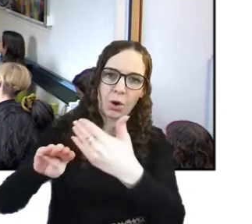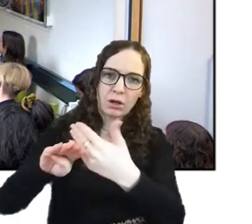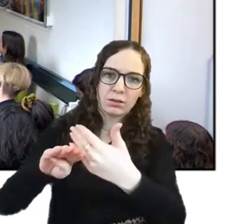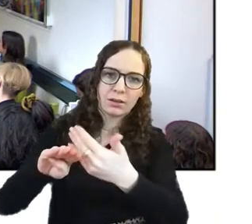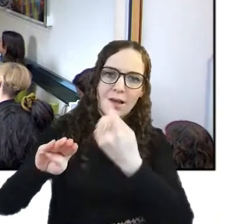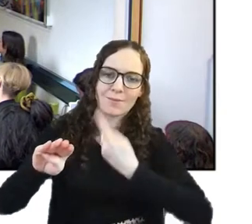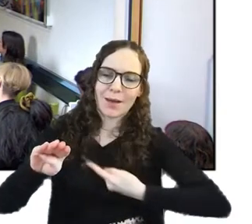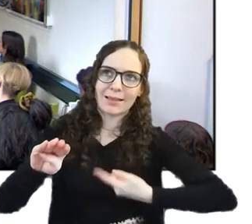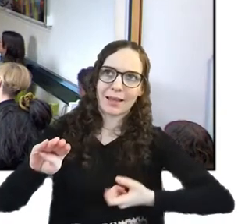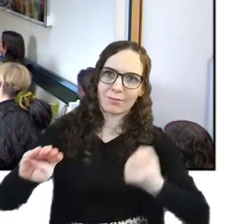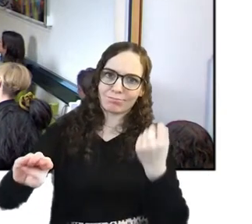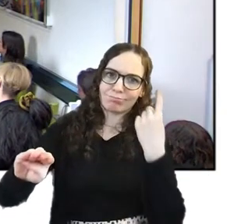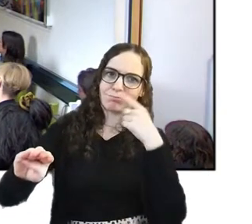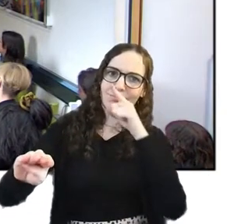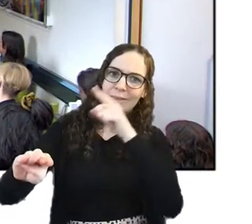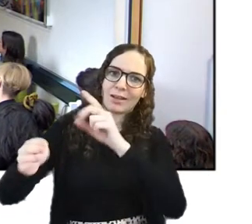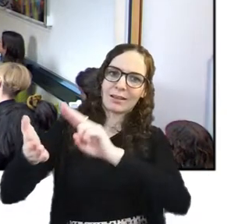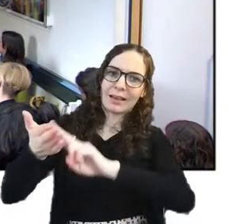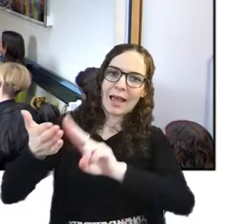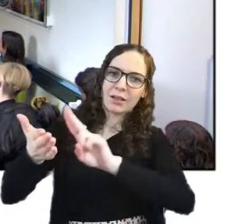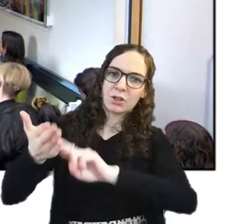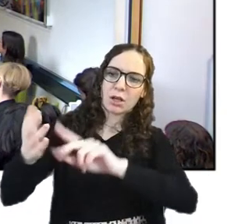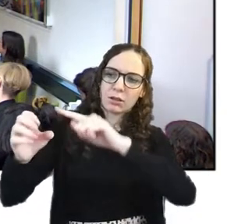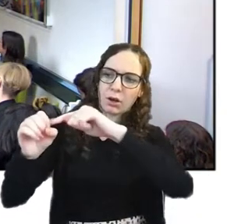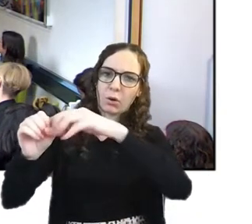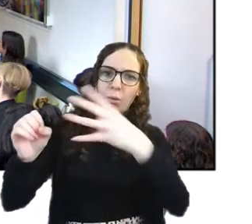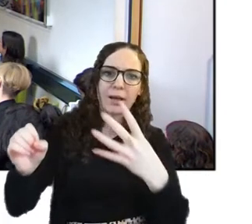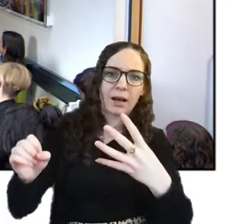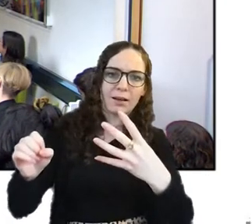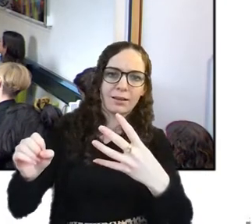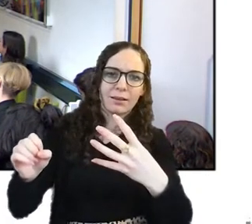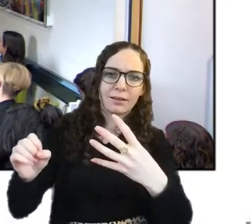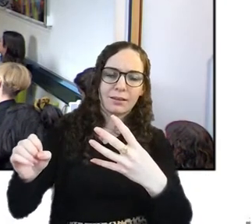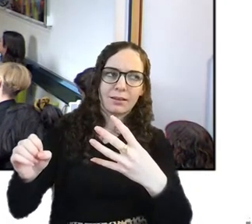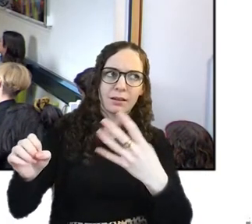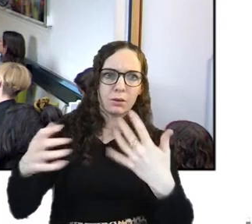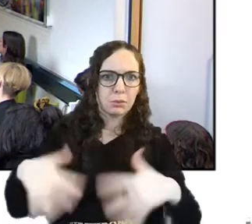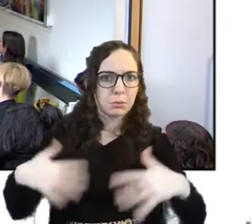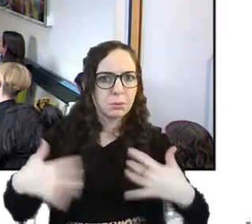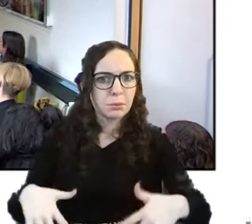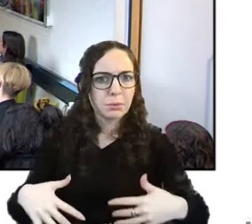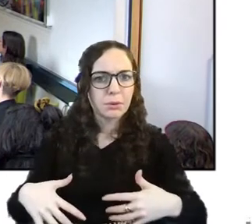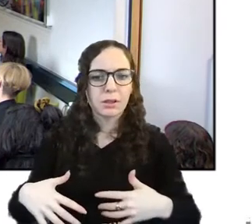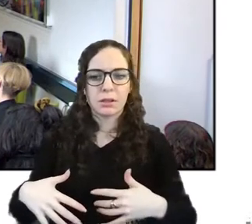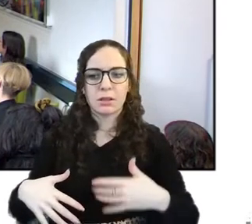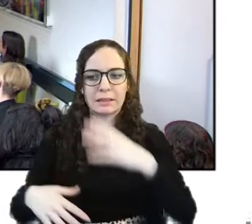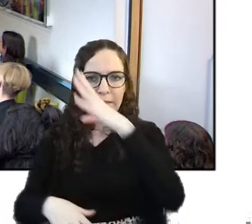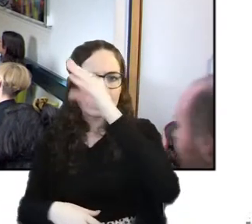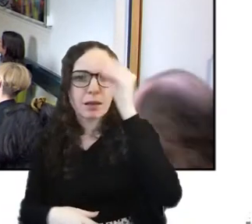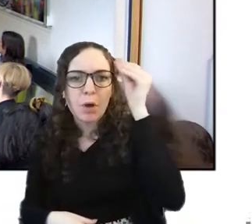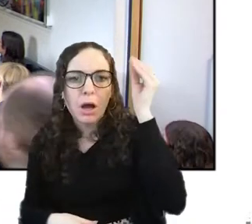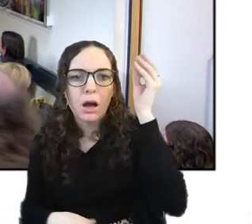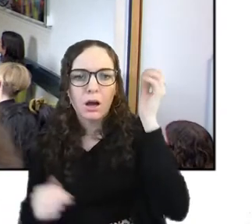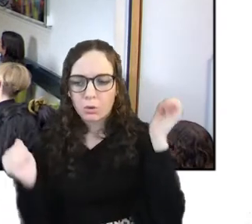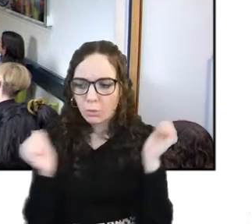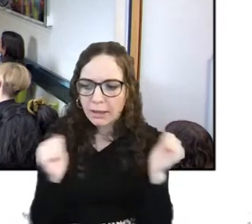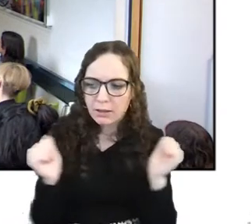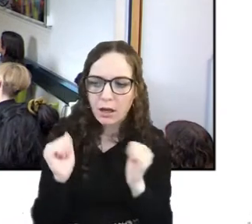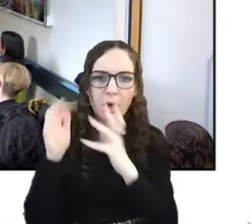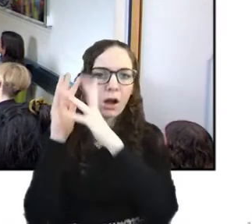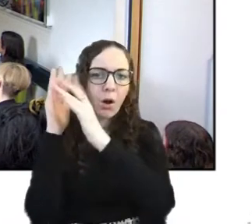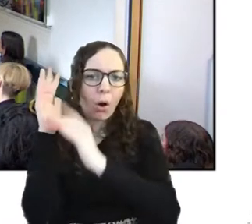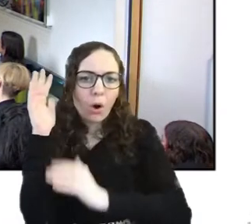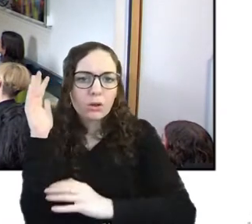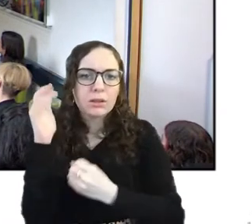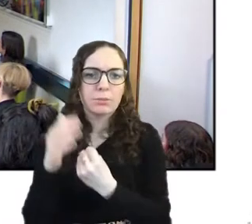which i've never thought before and i've only just realized it like with seasons and changing and they there's like a particular